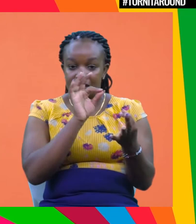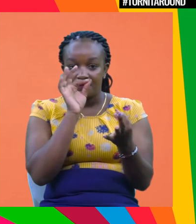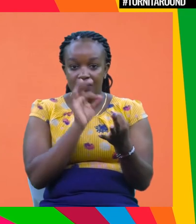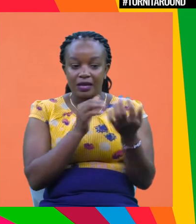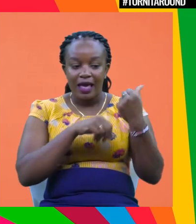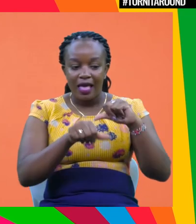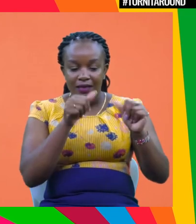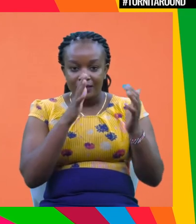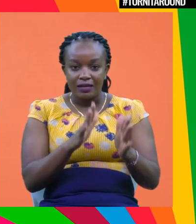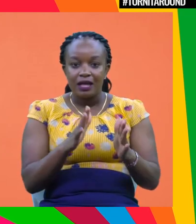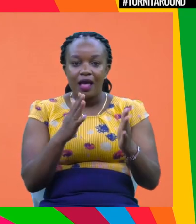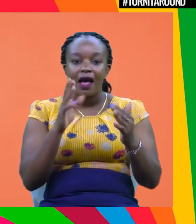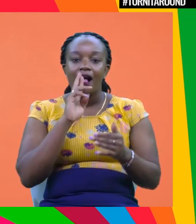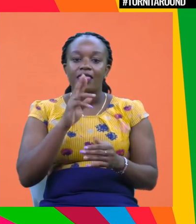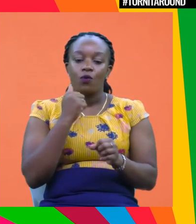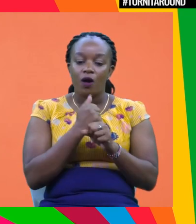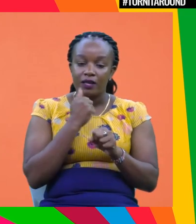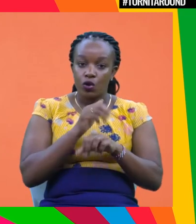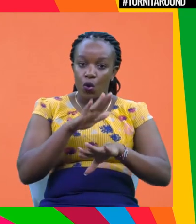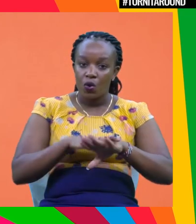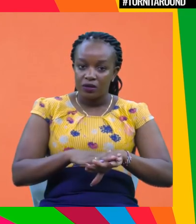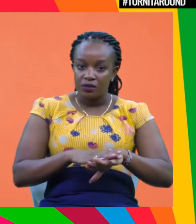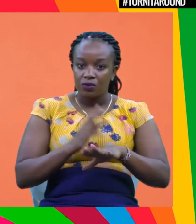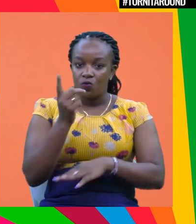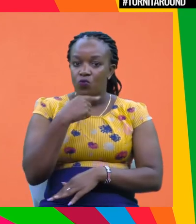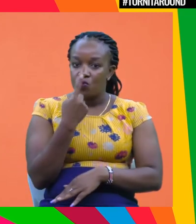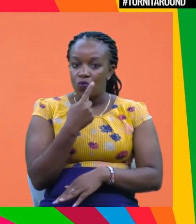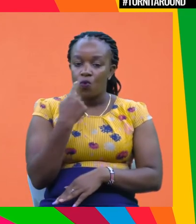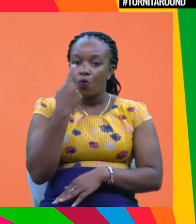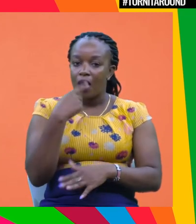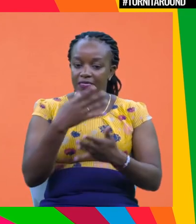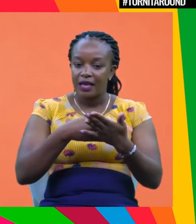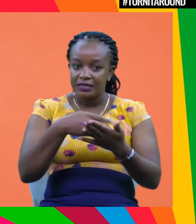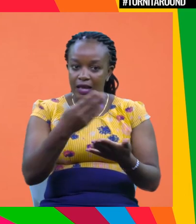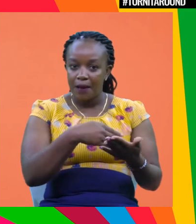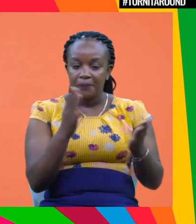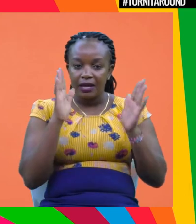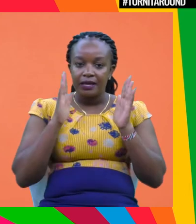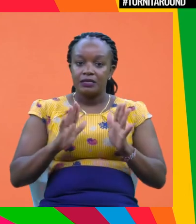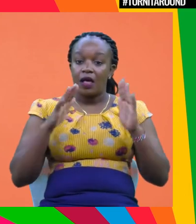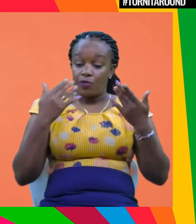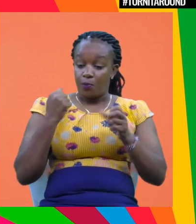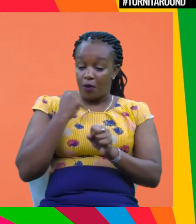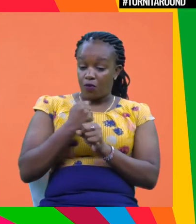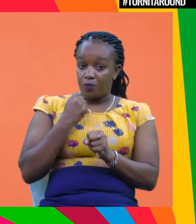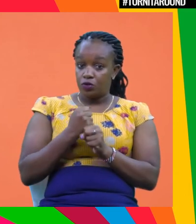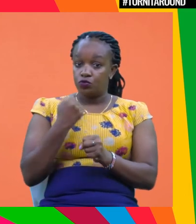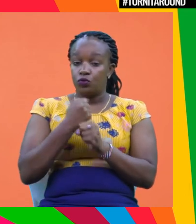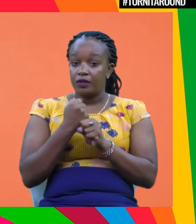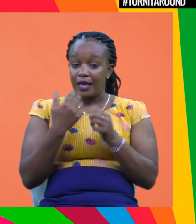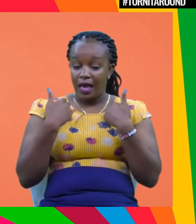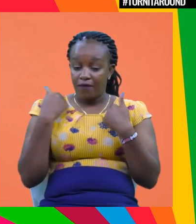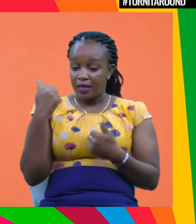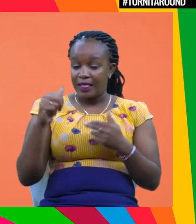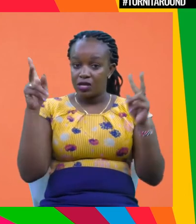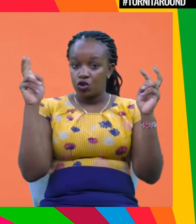actors are they working with, which companies are they working with, what are, you know, who are their suppliers, how are they performing, do they have